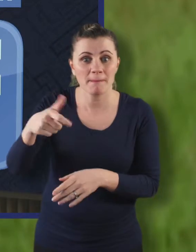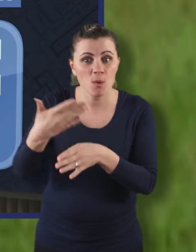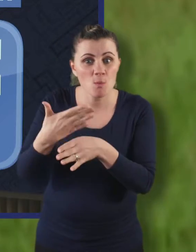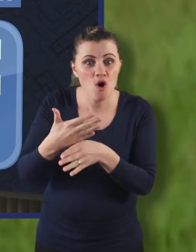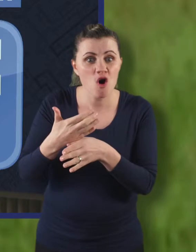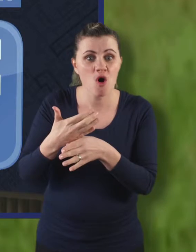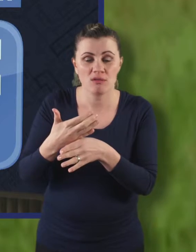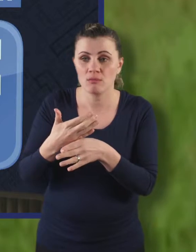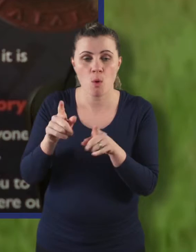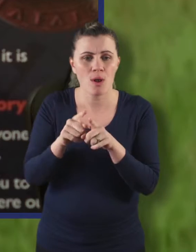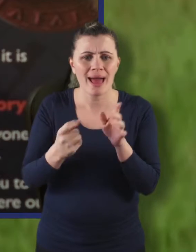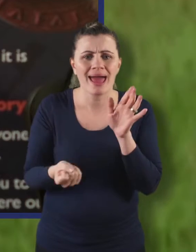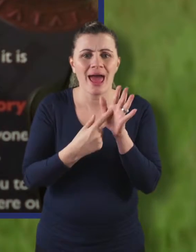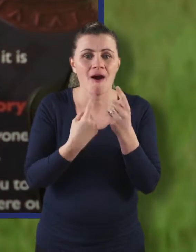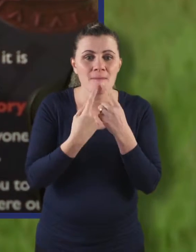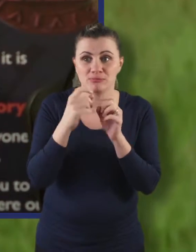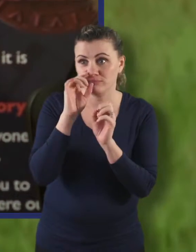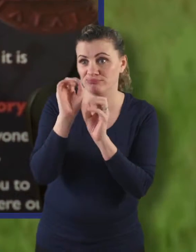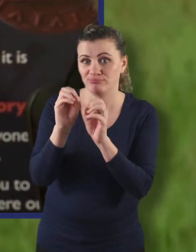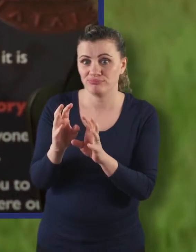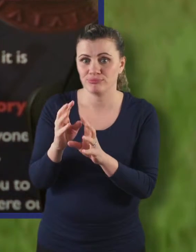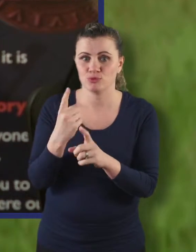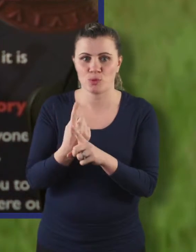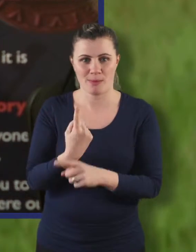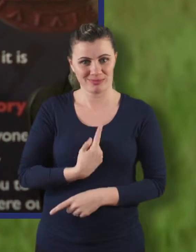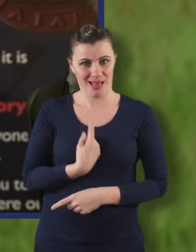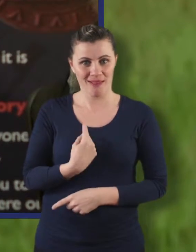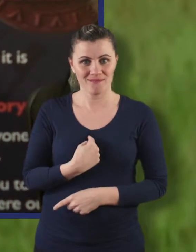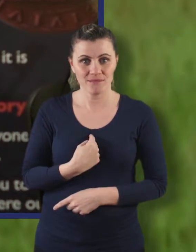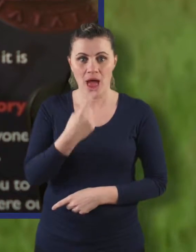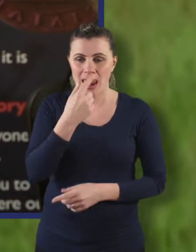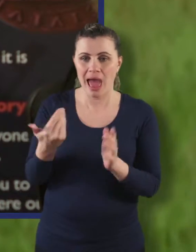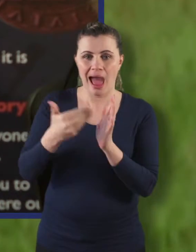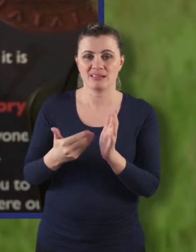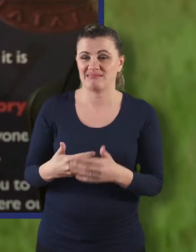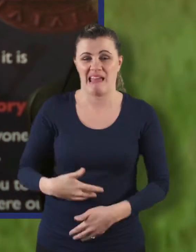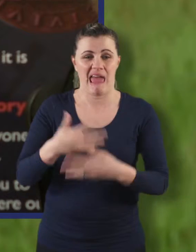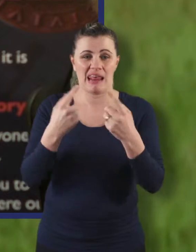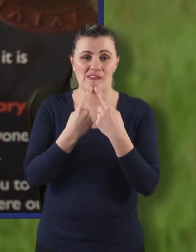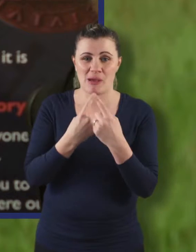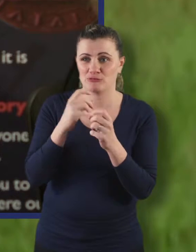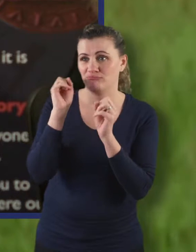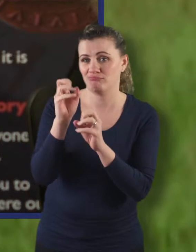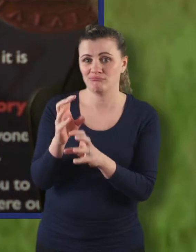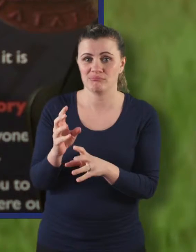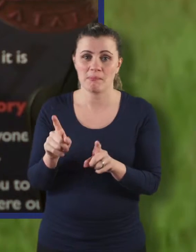posting key information about yourself. You can then add unlimited information about your daily activities whenever you choose.